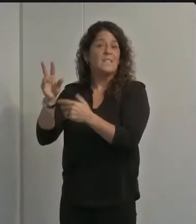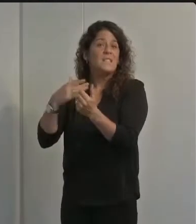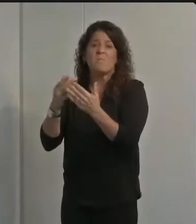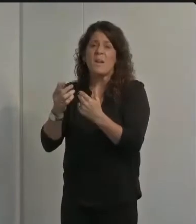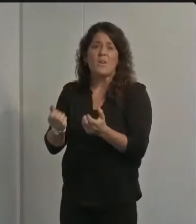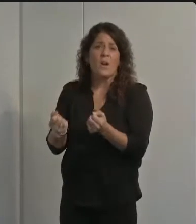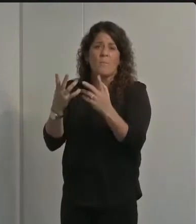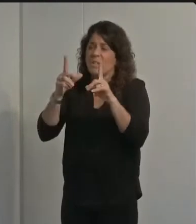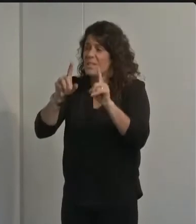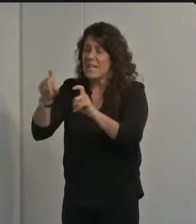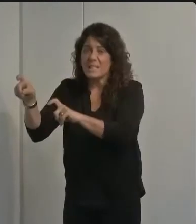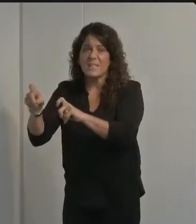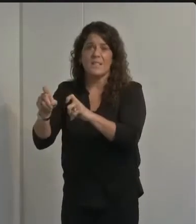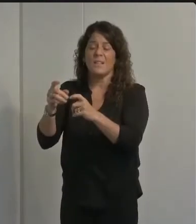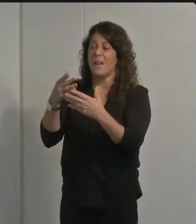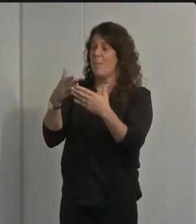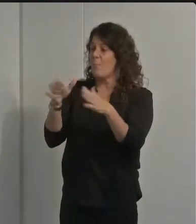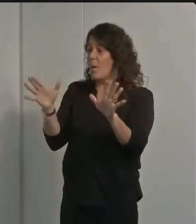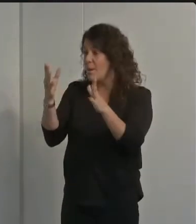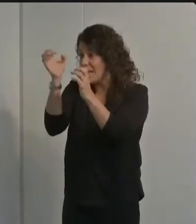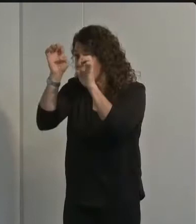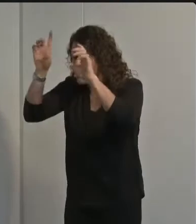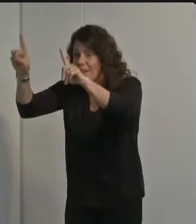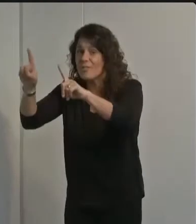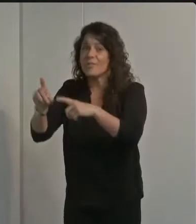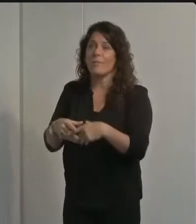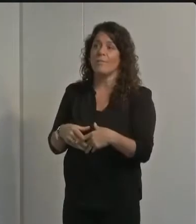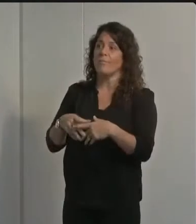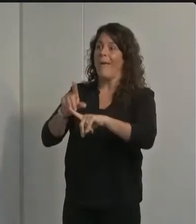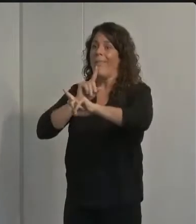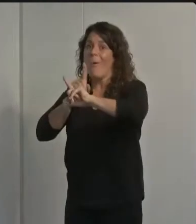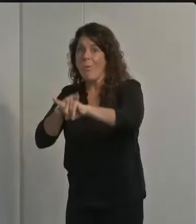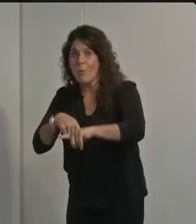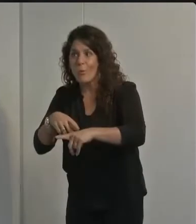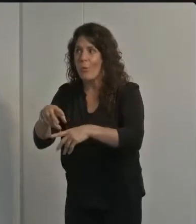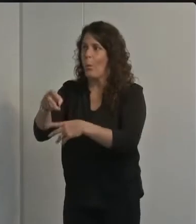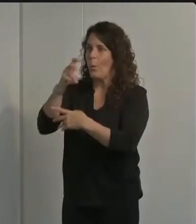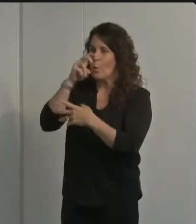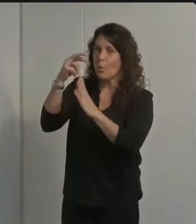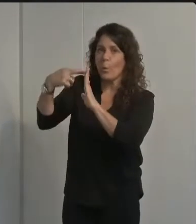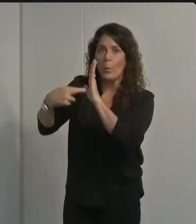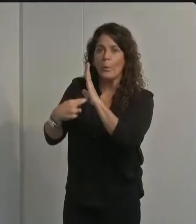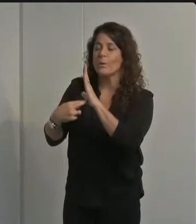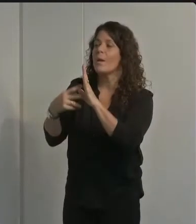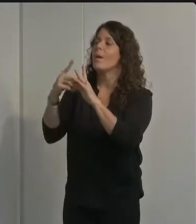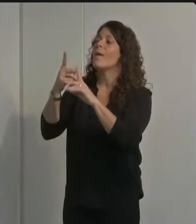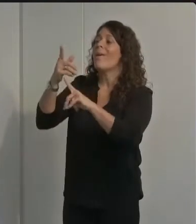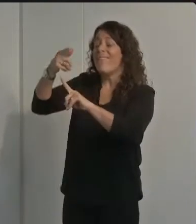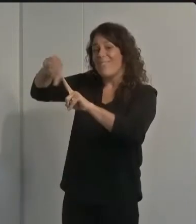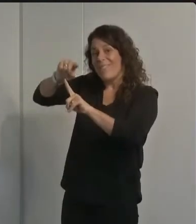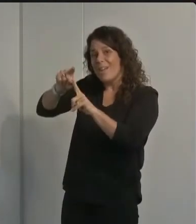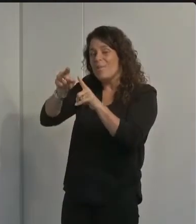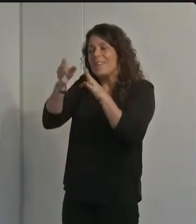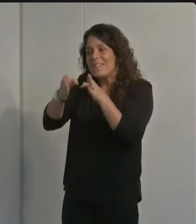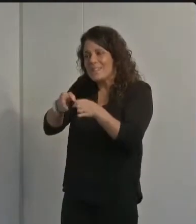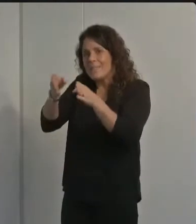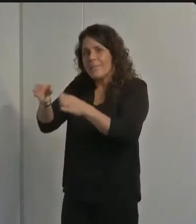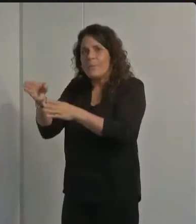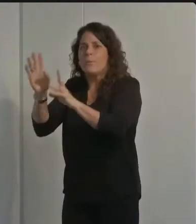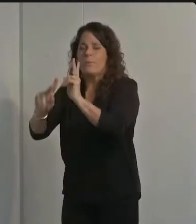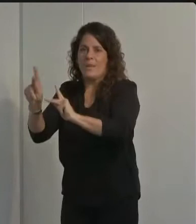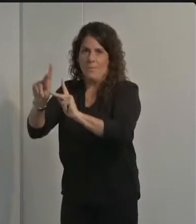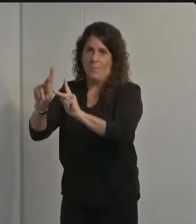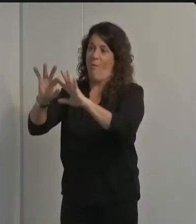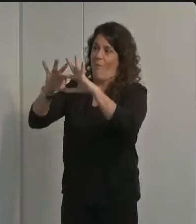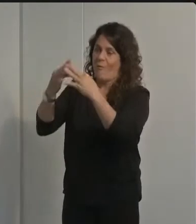how much public education we send out or how much the health officer order is enforced the individuals in that community need to take the appropriate actions to